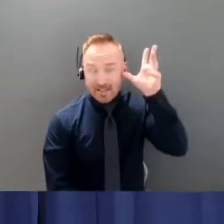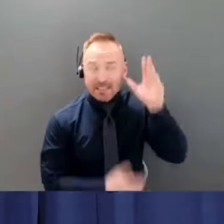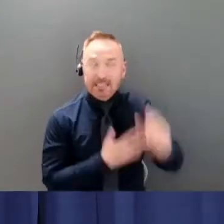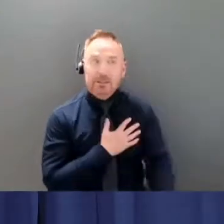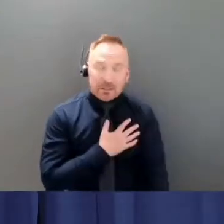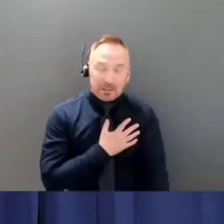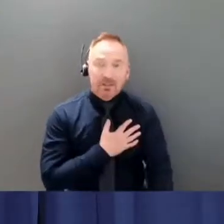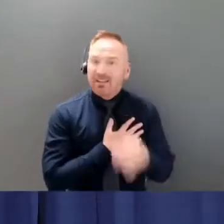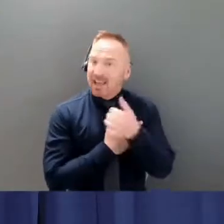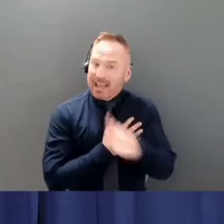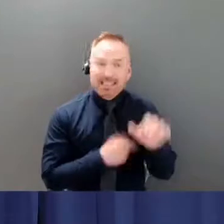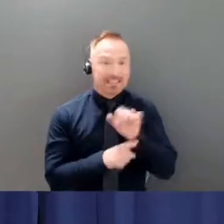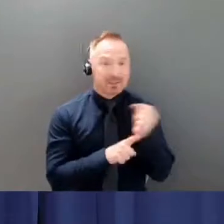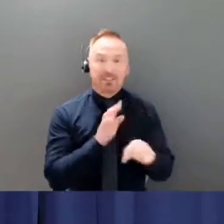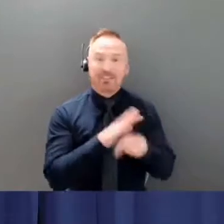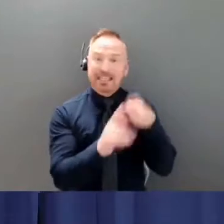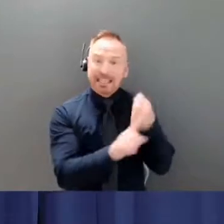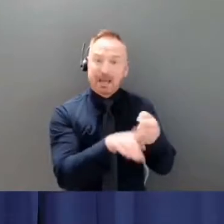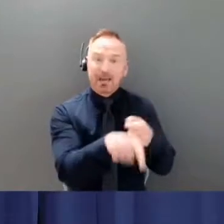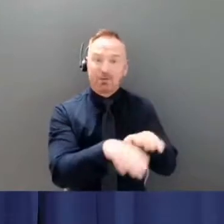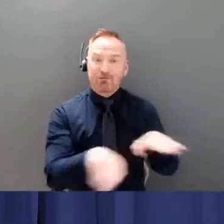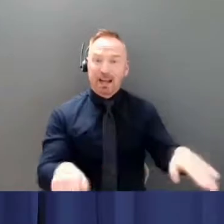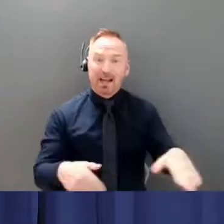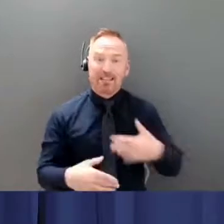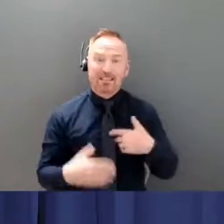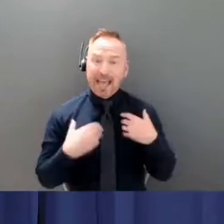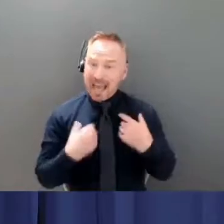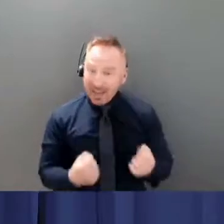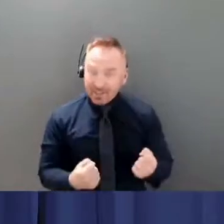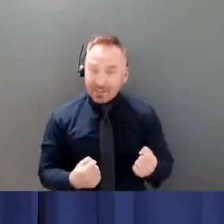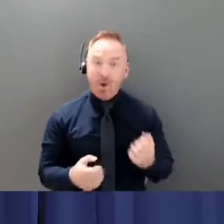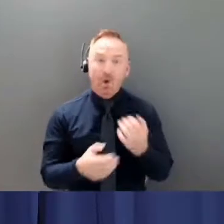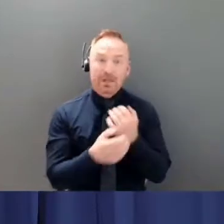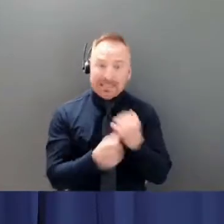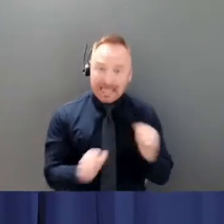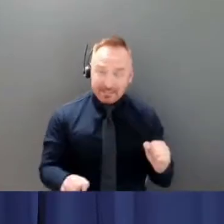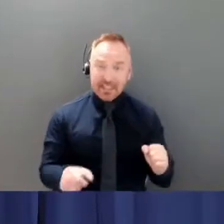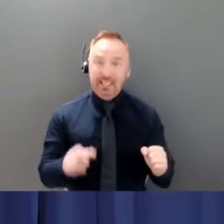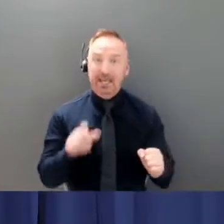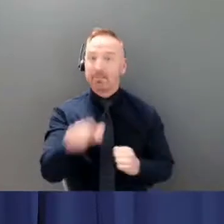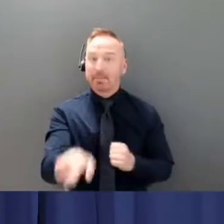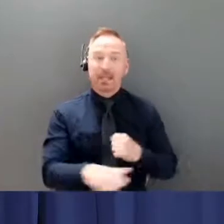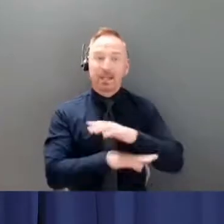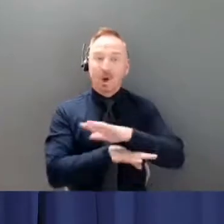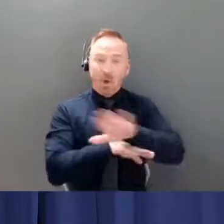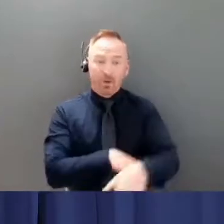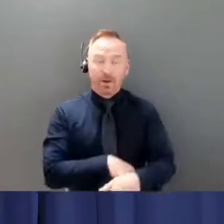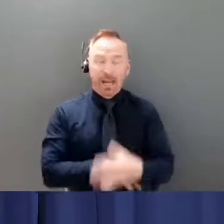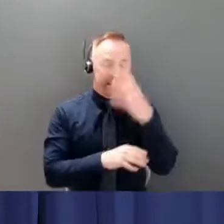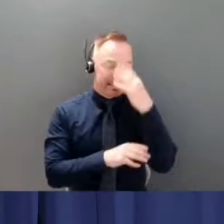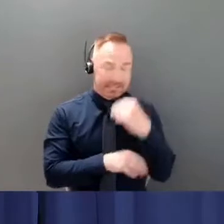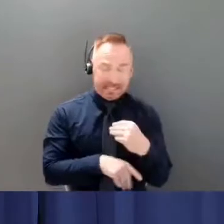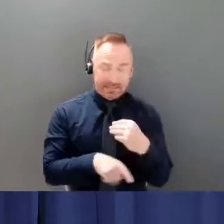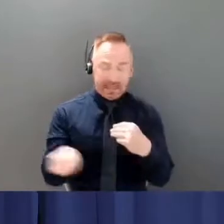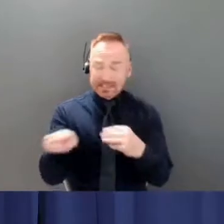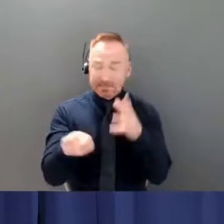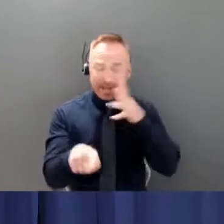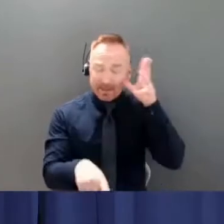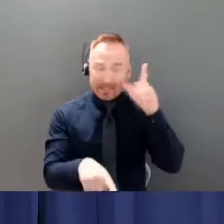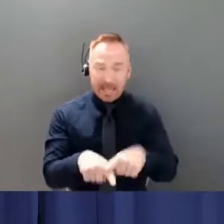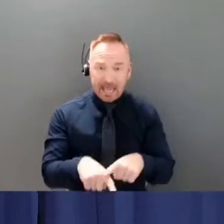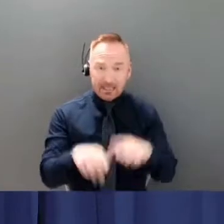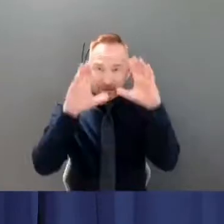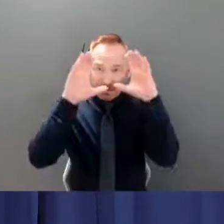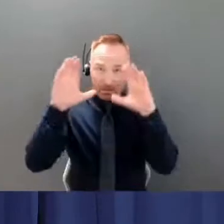affect your child's health and safety can bring sleepless nights. However, we are working as quickly with